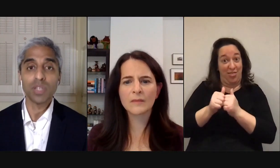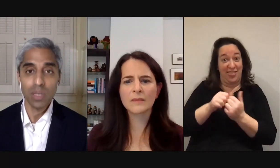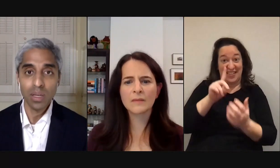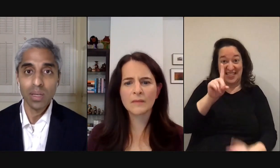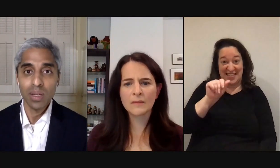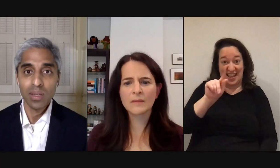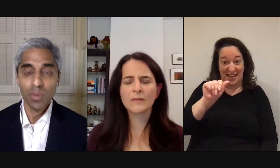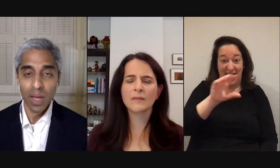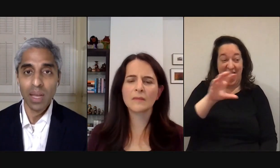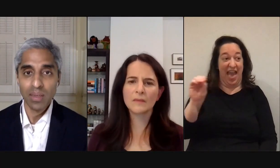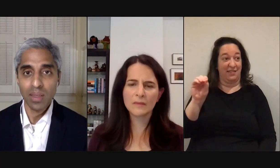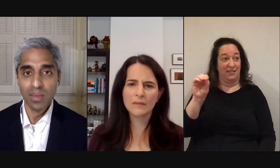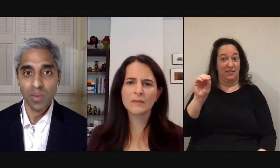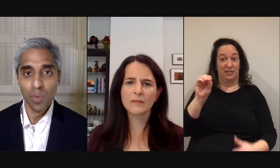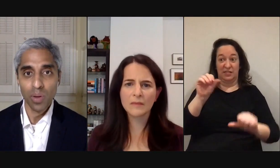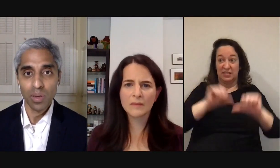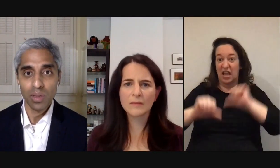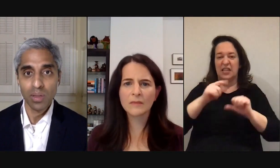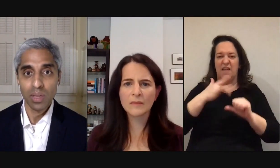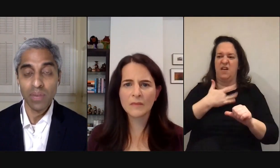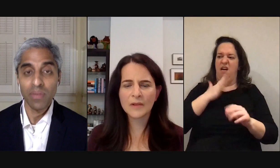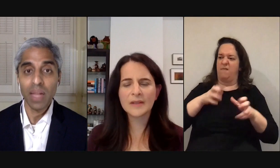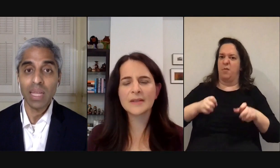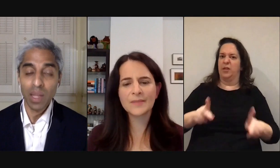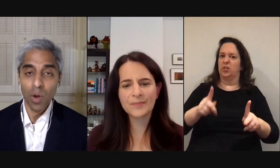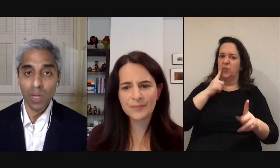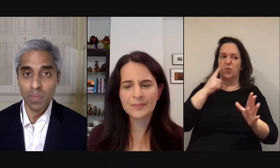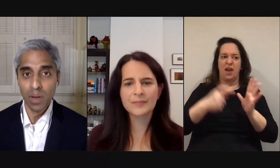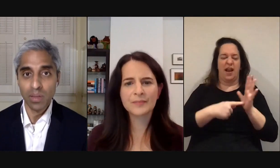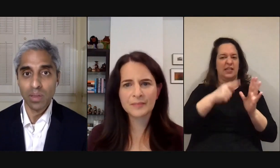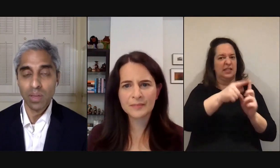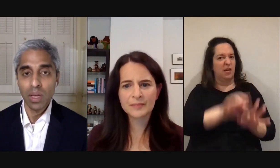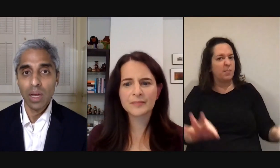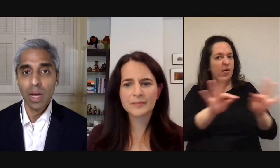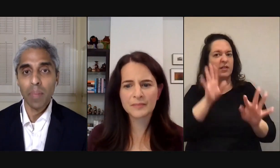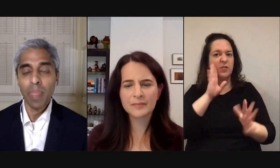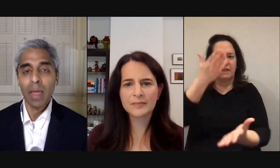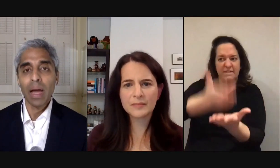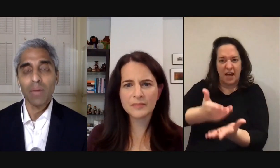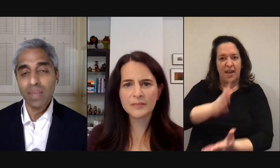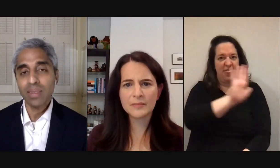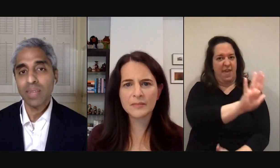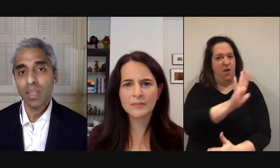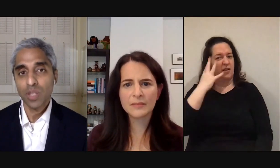have permission to recognize that this is important to even validate their own experiences um and lastly say that